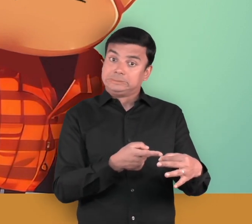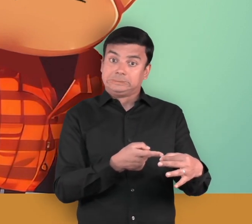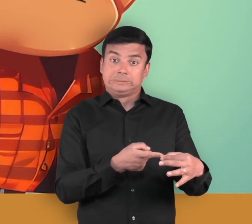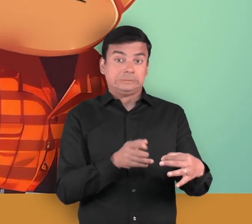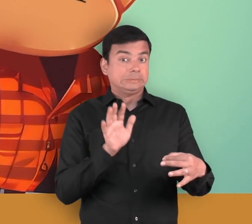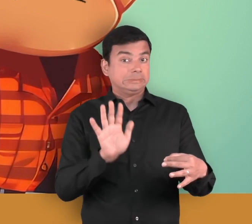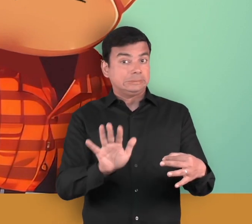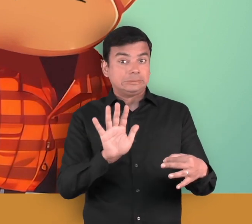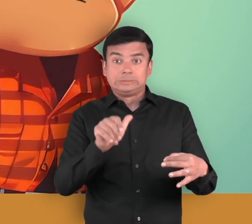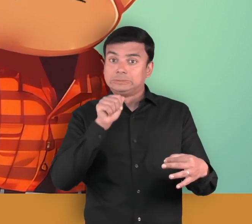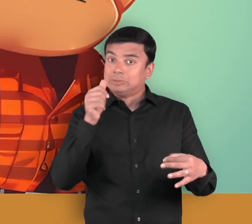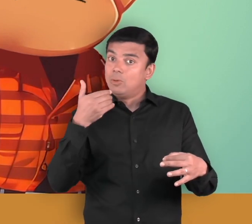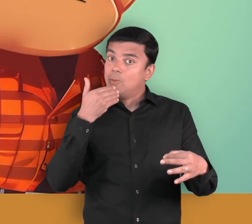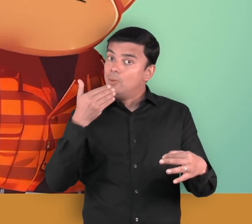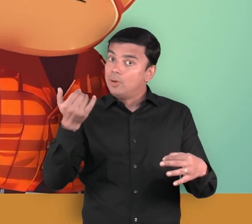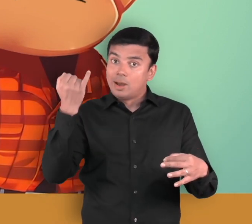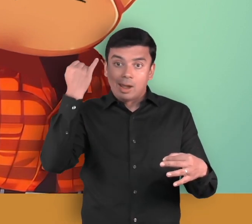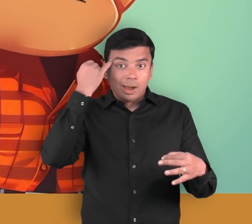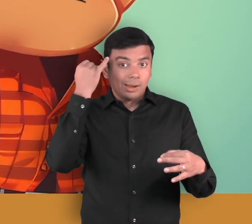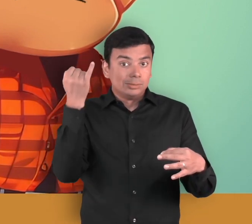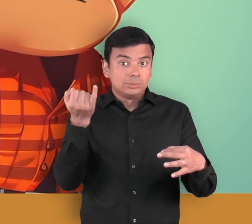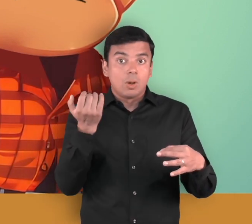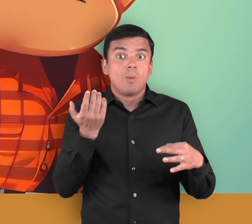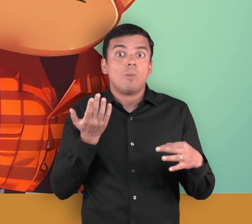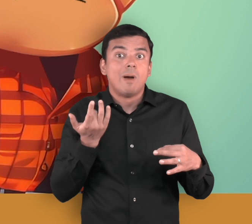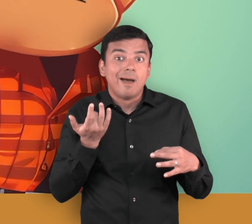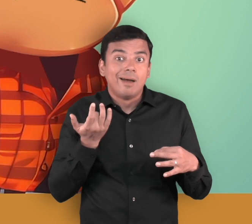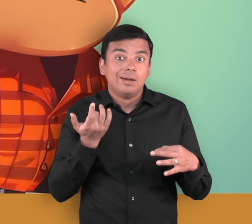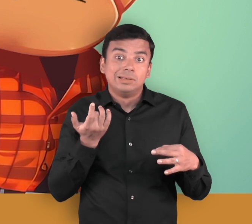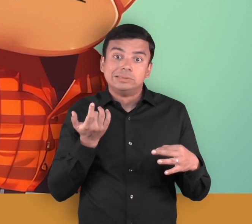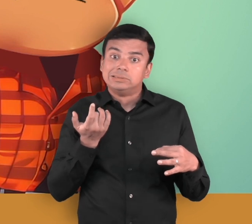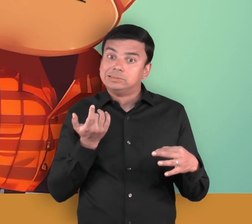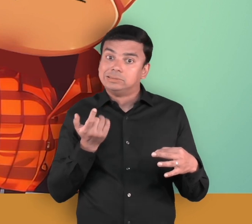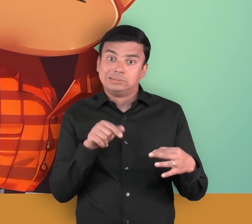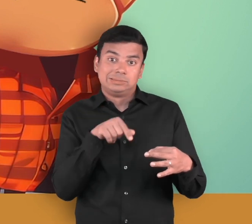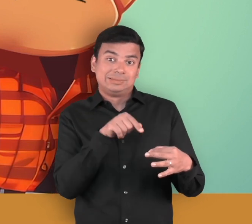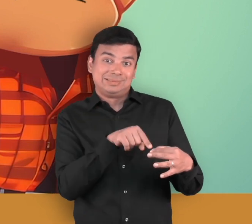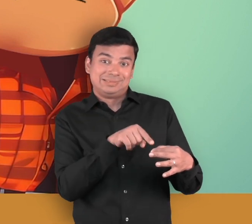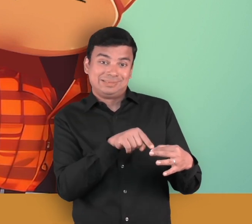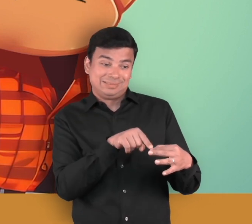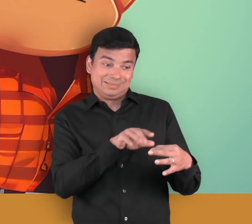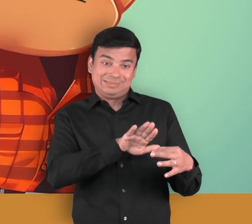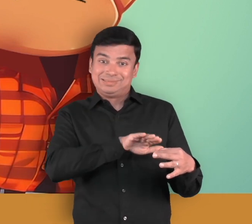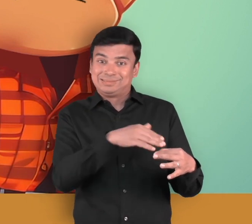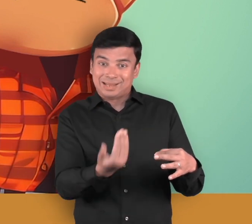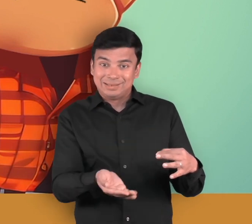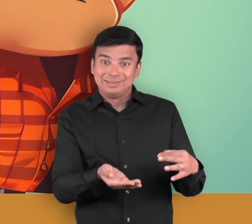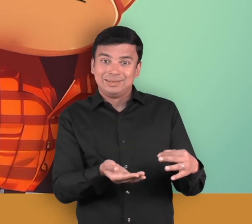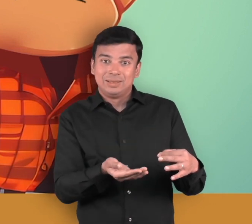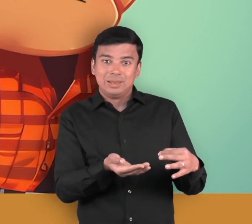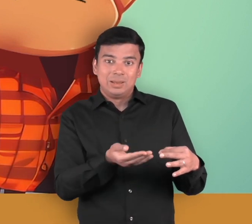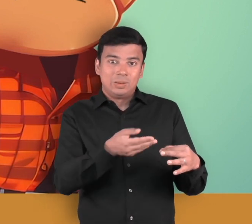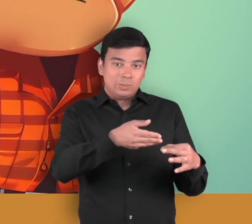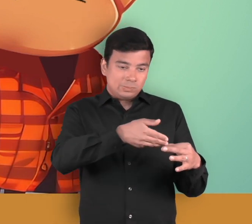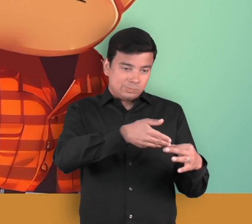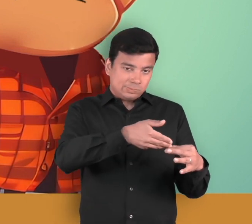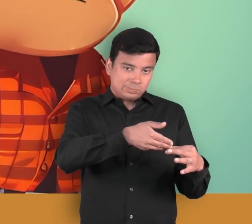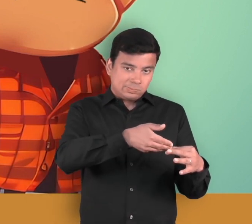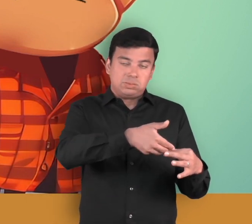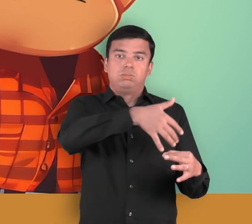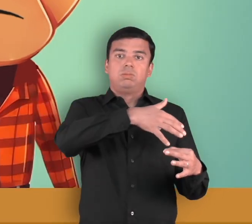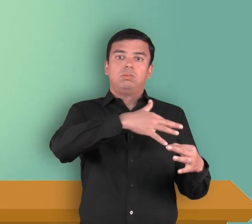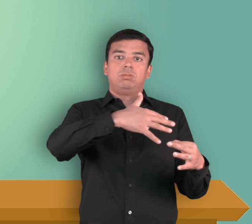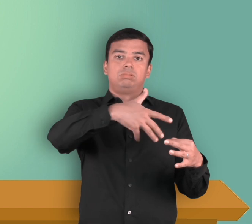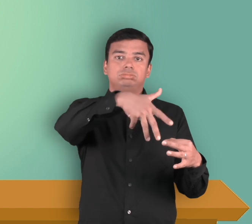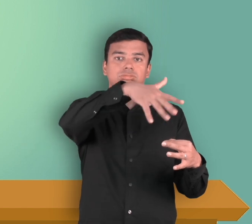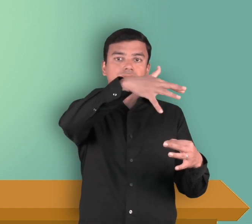chemical substance that the body makes, and when released into the environment, it affects the behavior of others of its species.